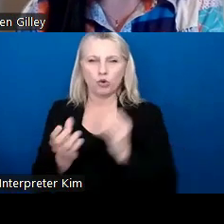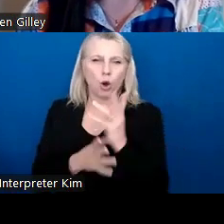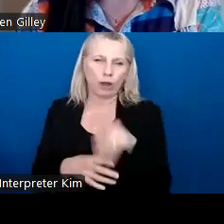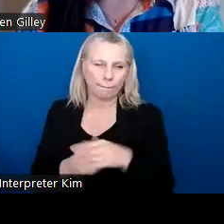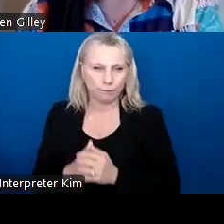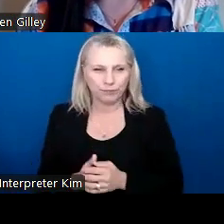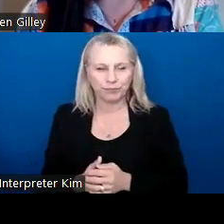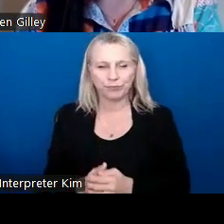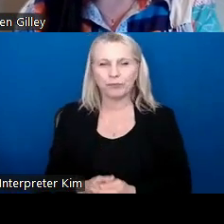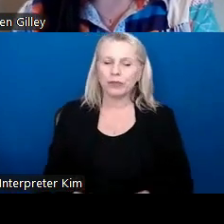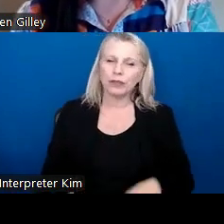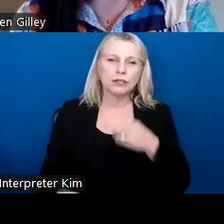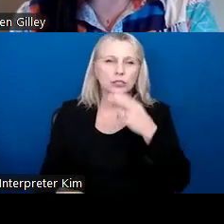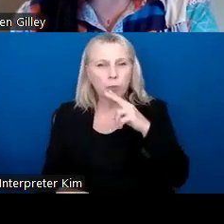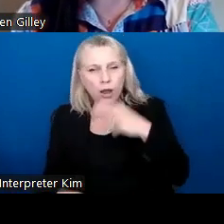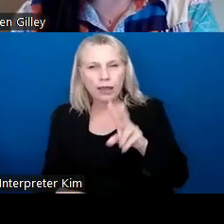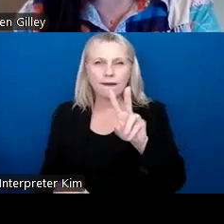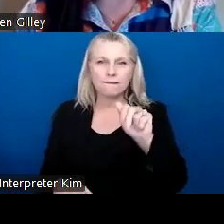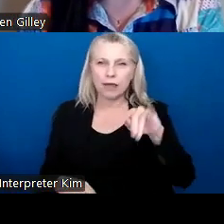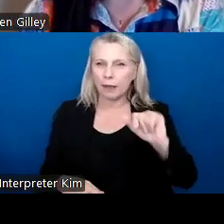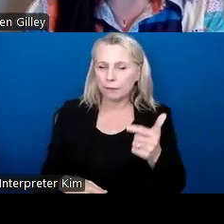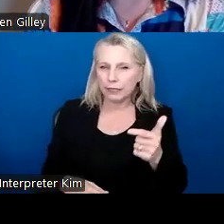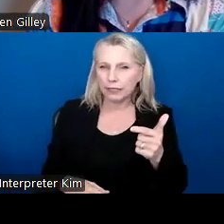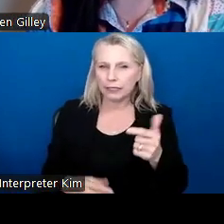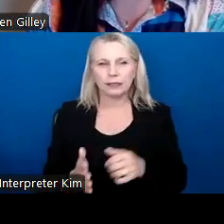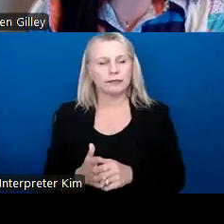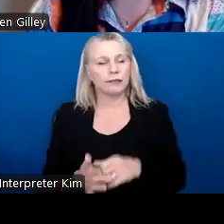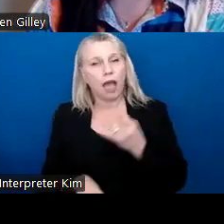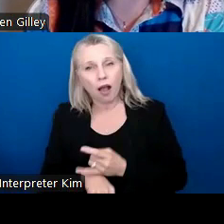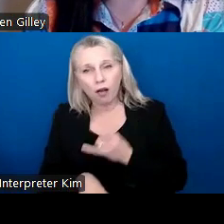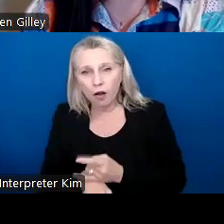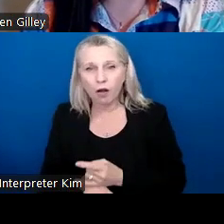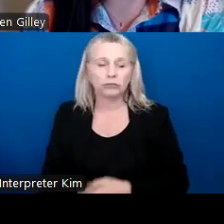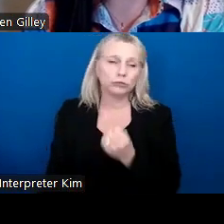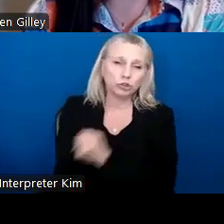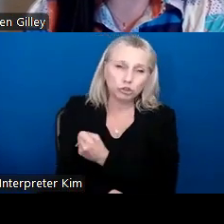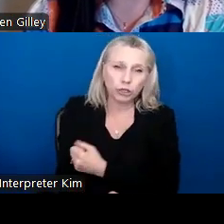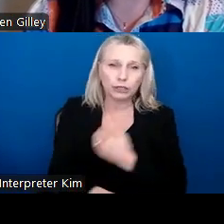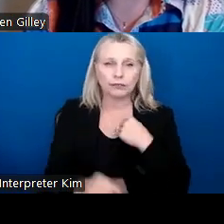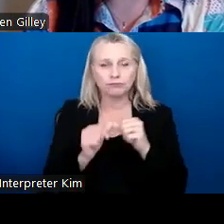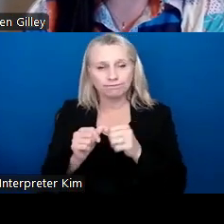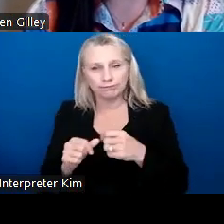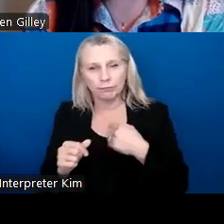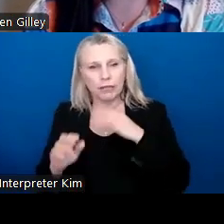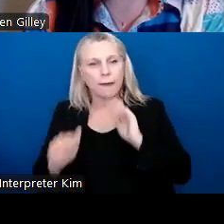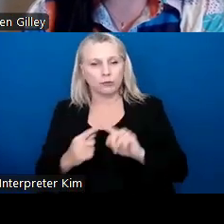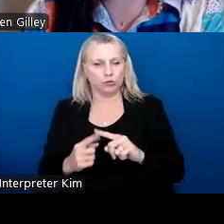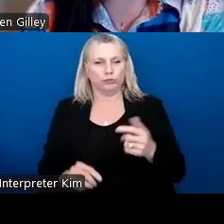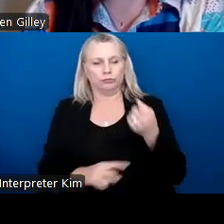vaping and alcohol, our discussions in middle school, um, drugs, having resilience and being able to show